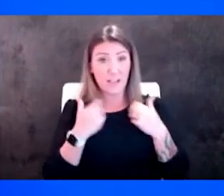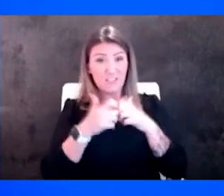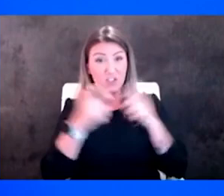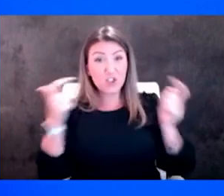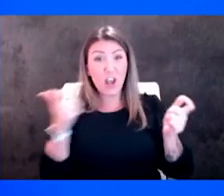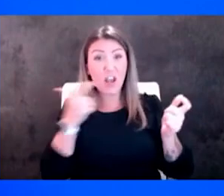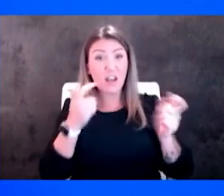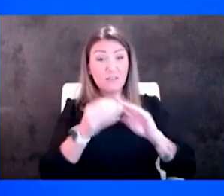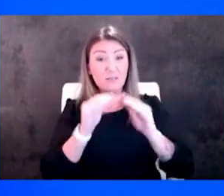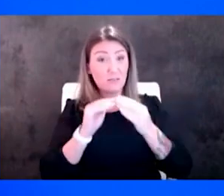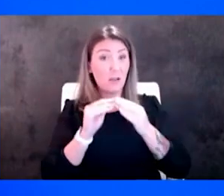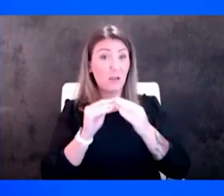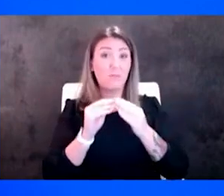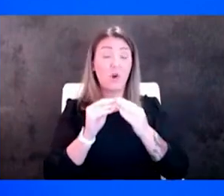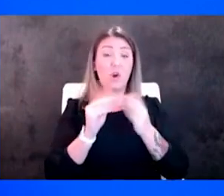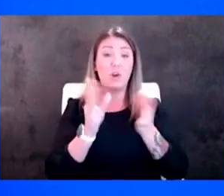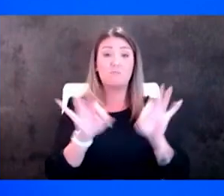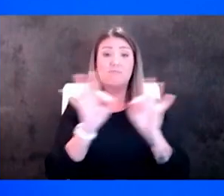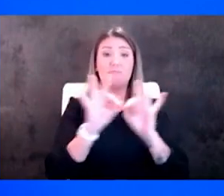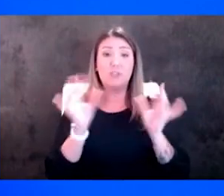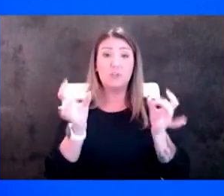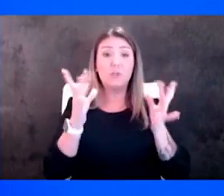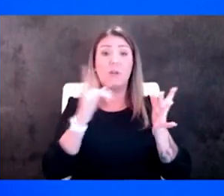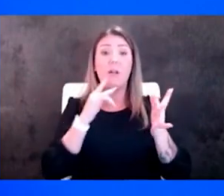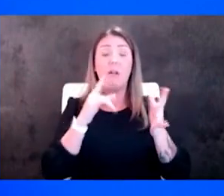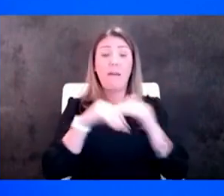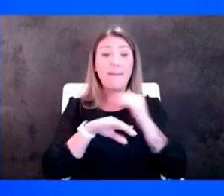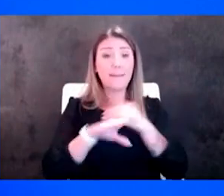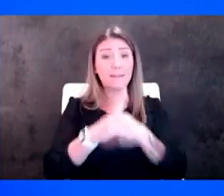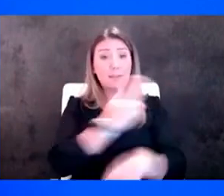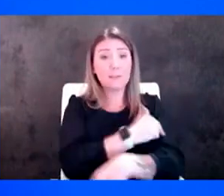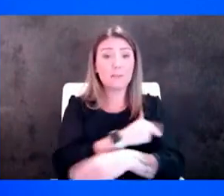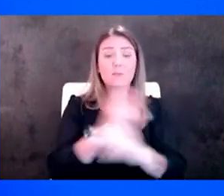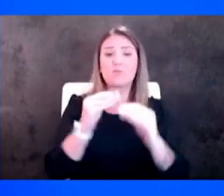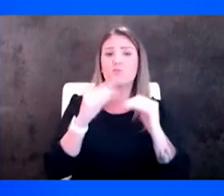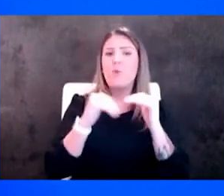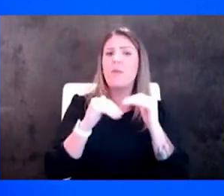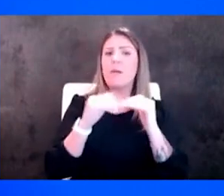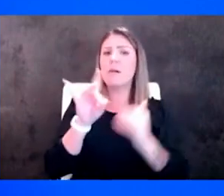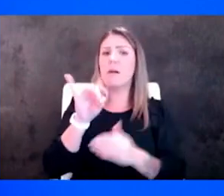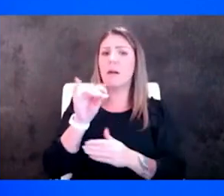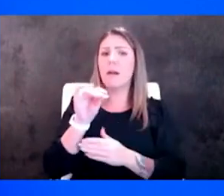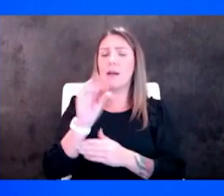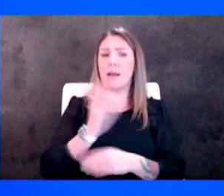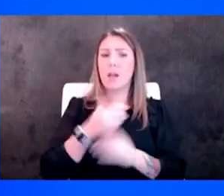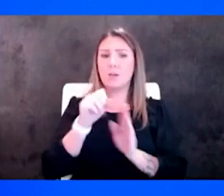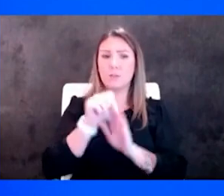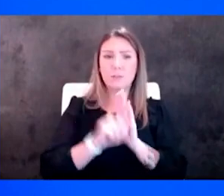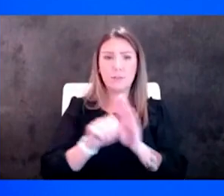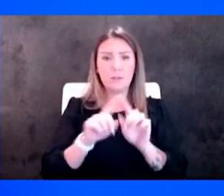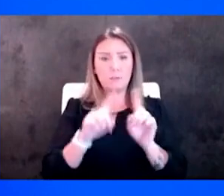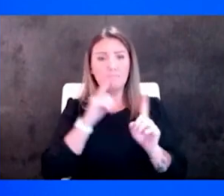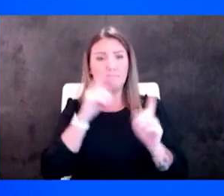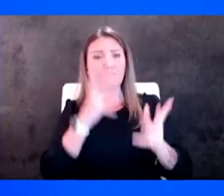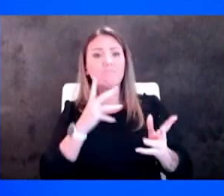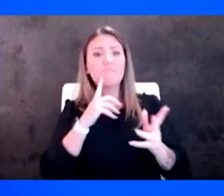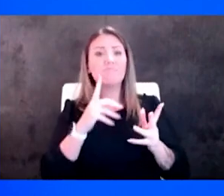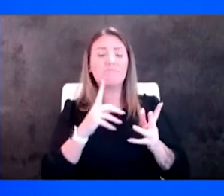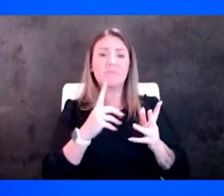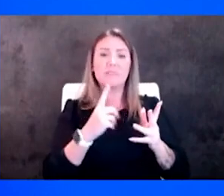critical access hospitals more than 80 in our state and unfortunately a significant number of them